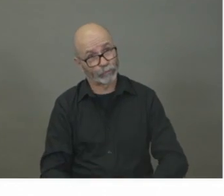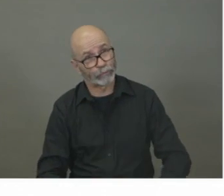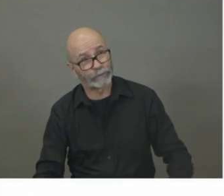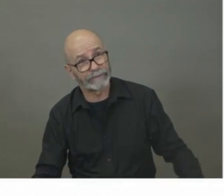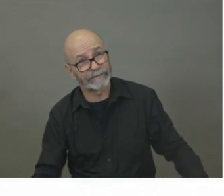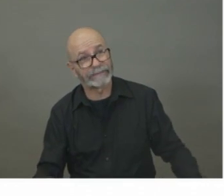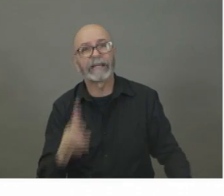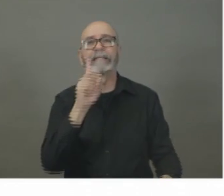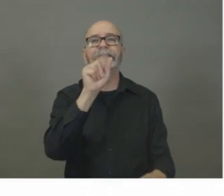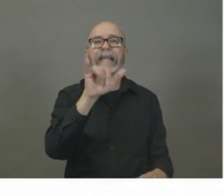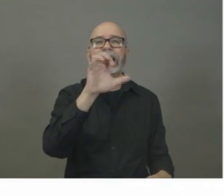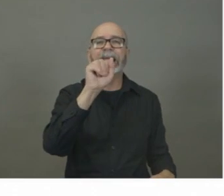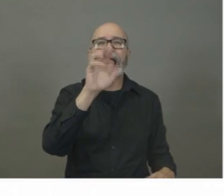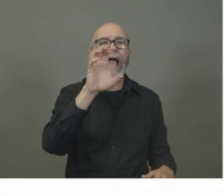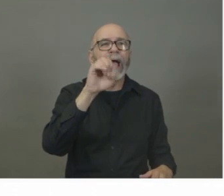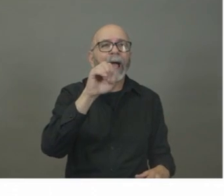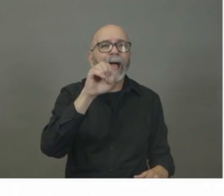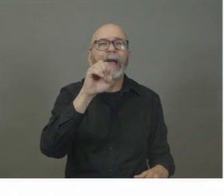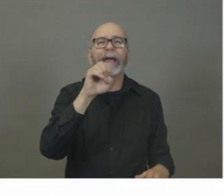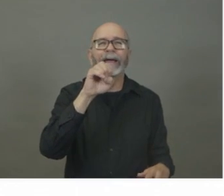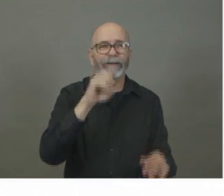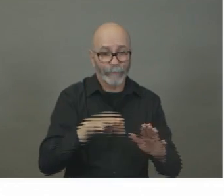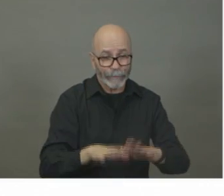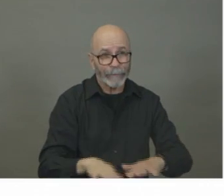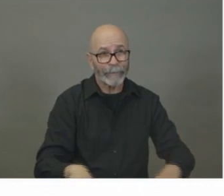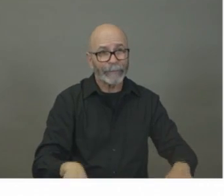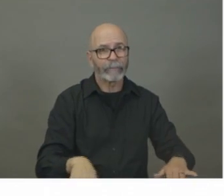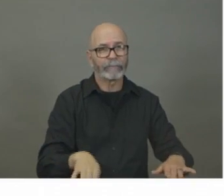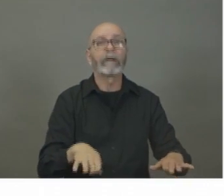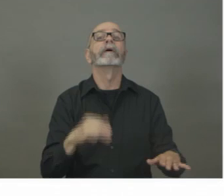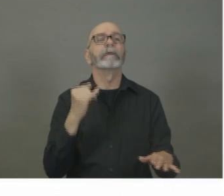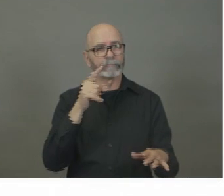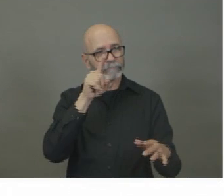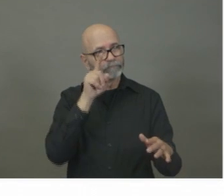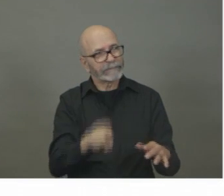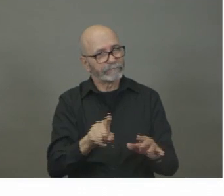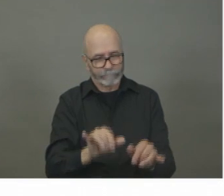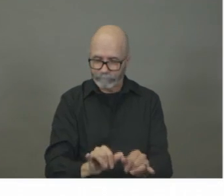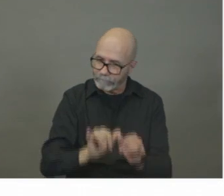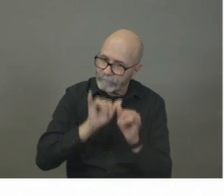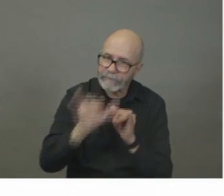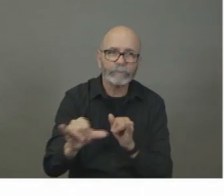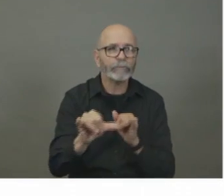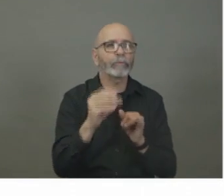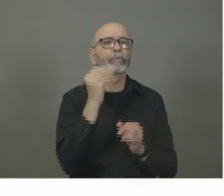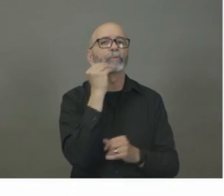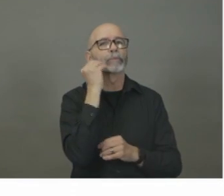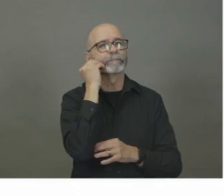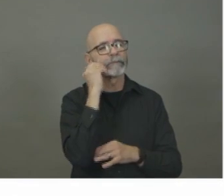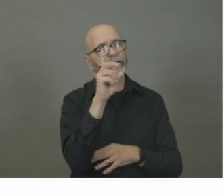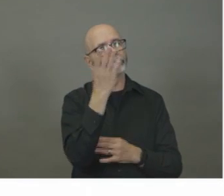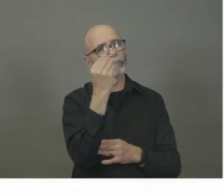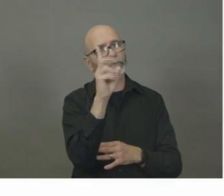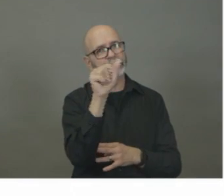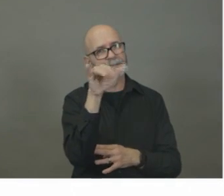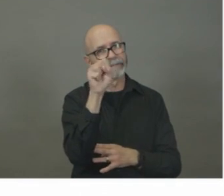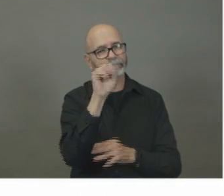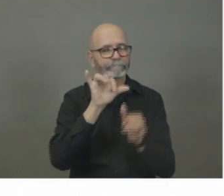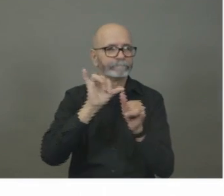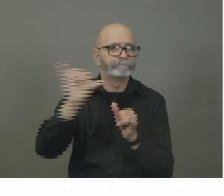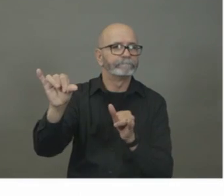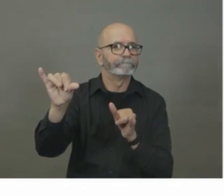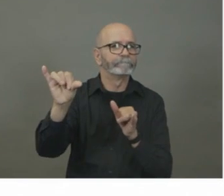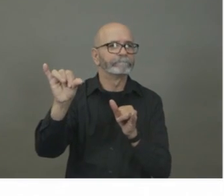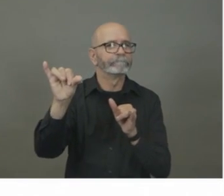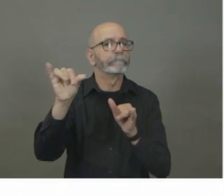required to be self-isolated for 14 days before returning to the classroom. We are